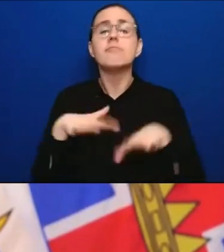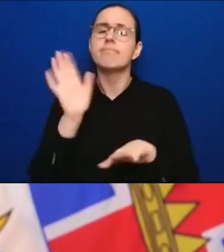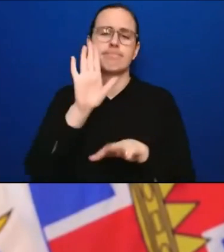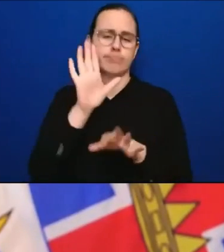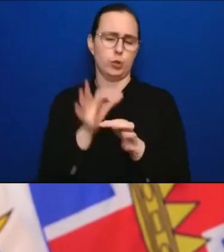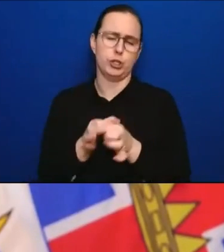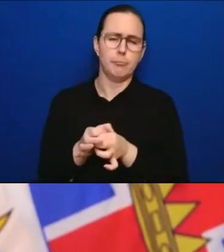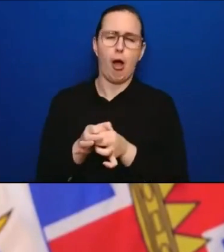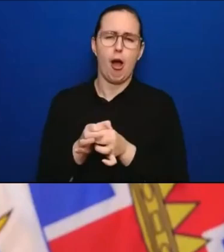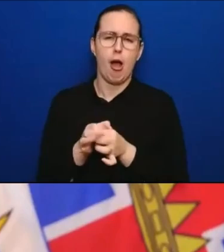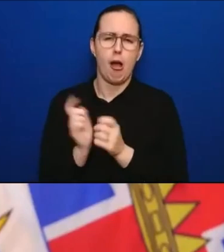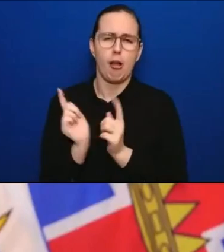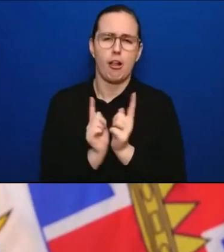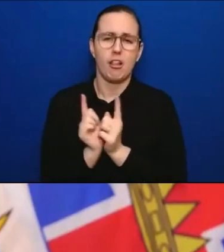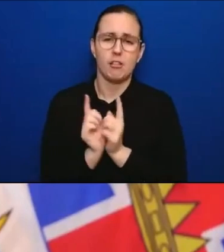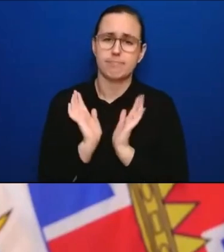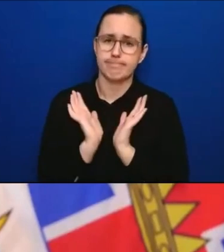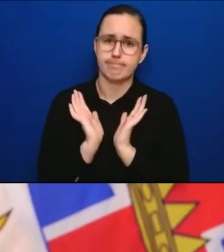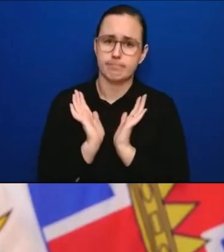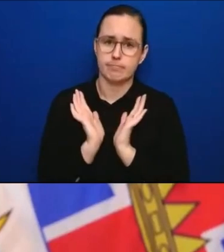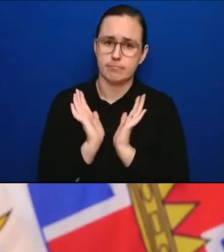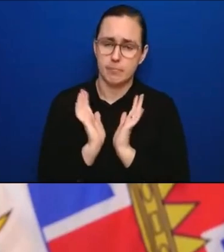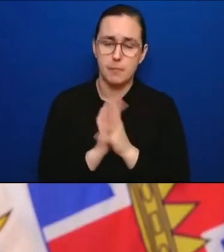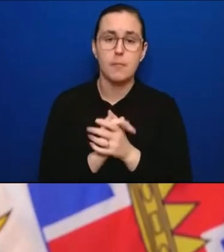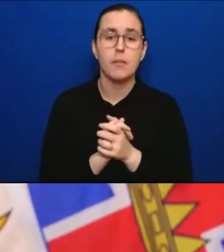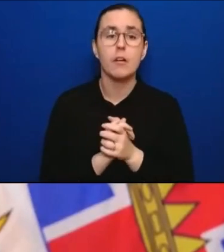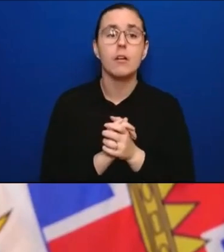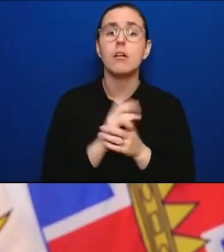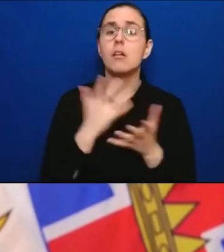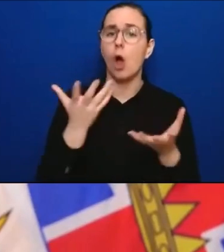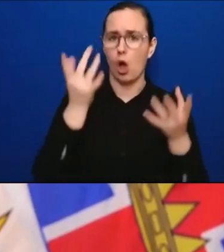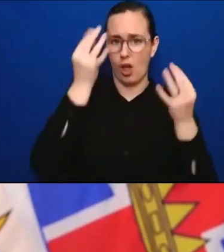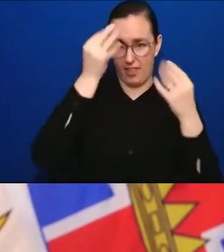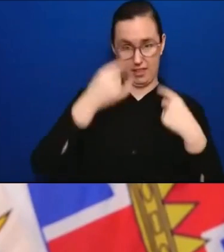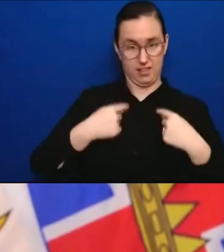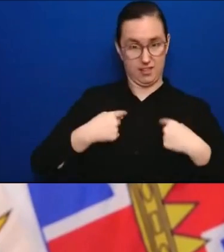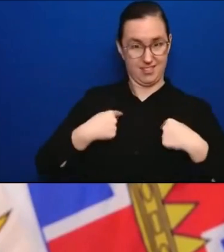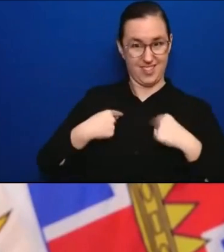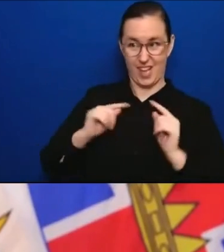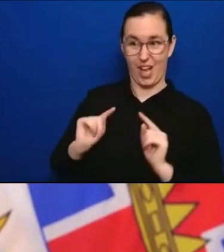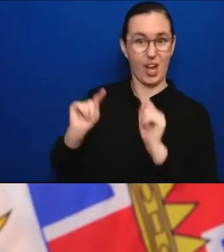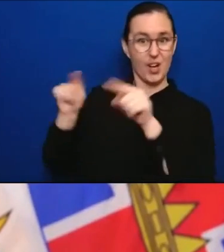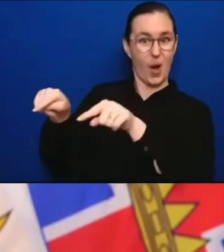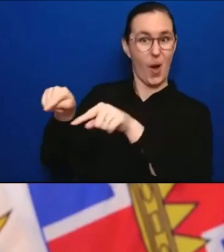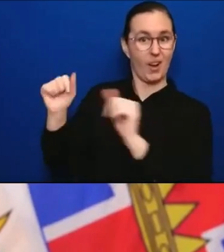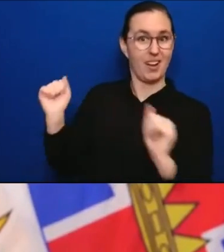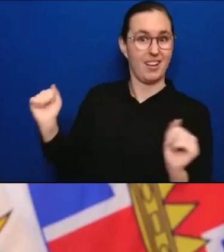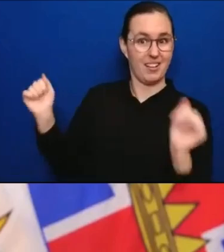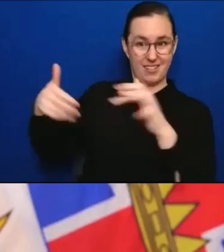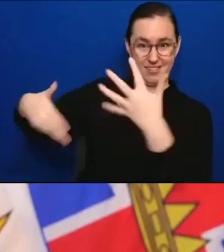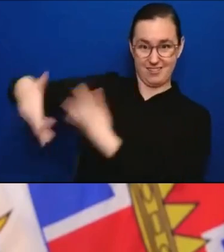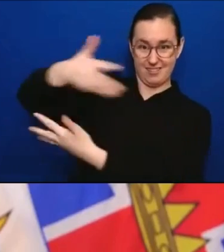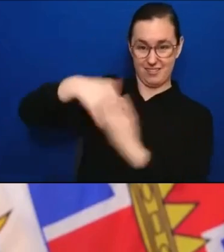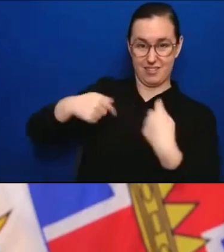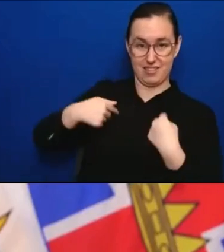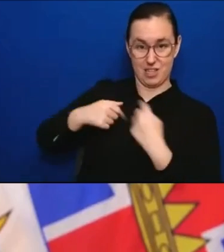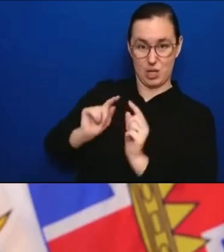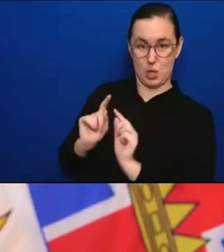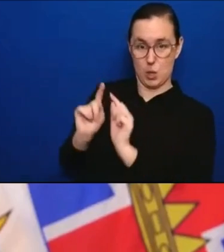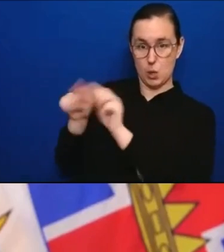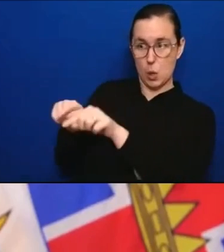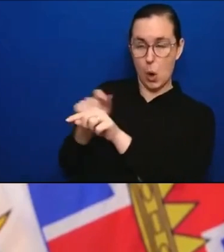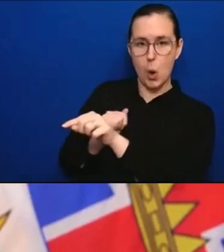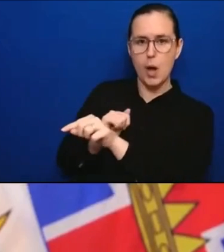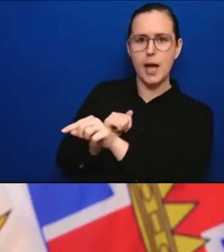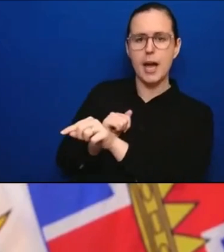that choice about going to a social gathering versus focusing on other